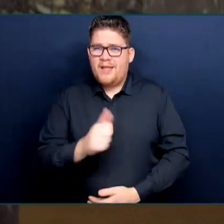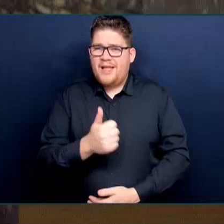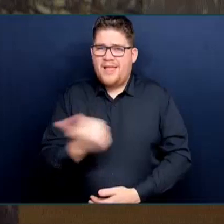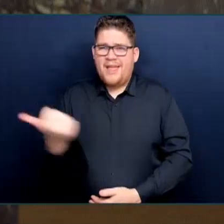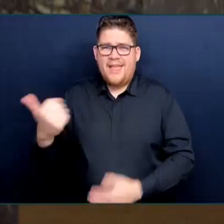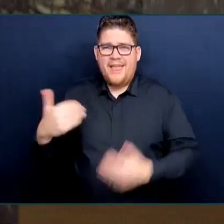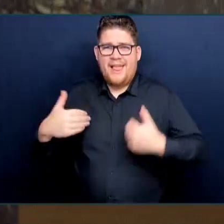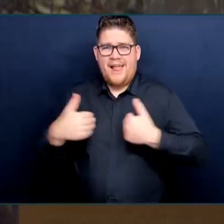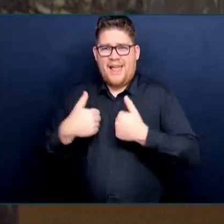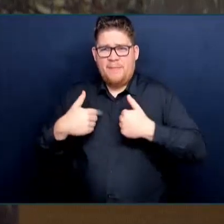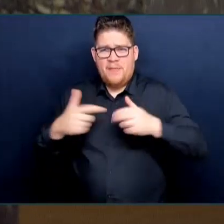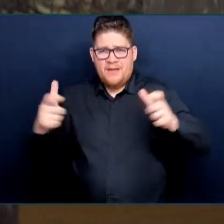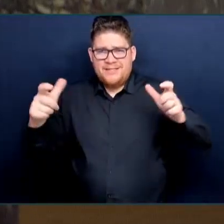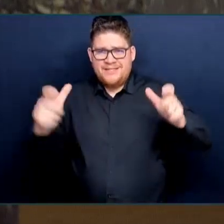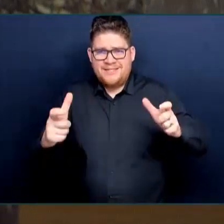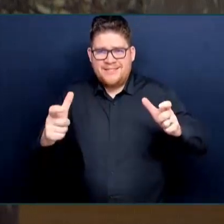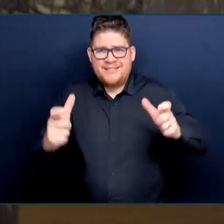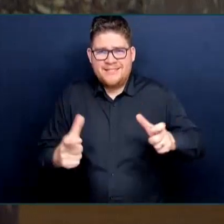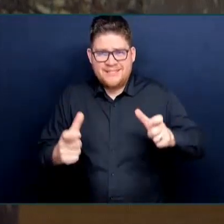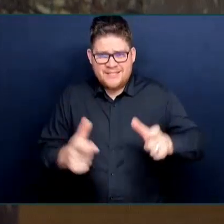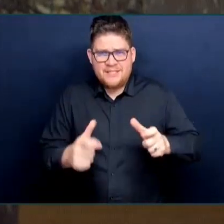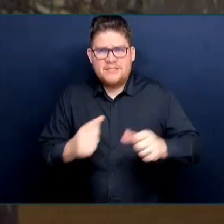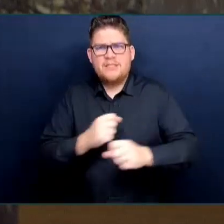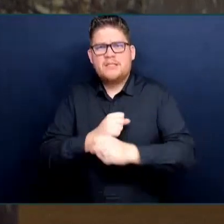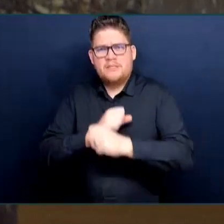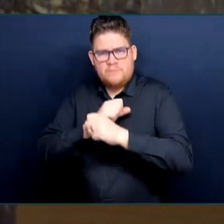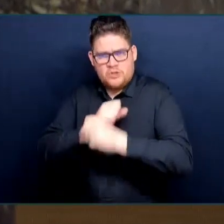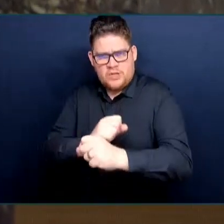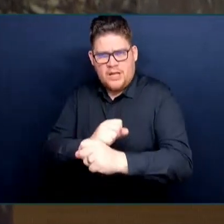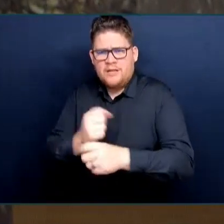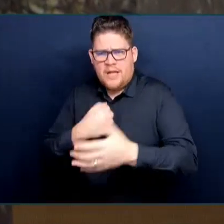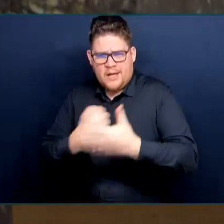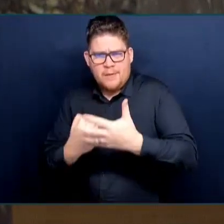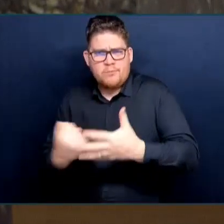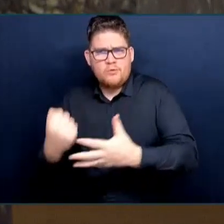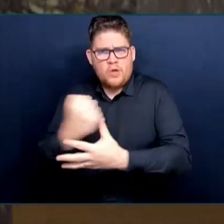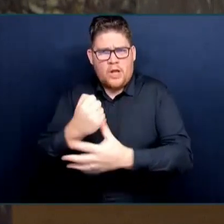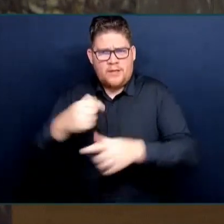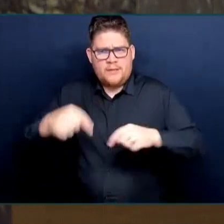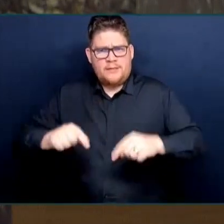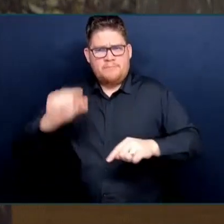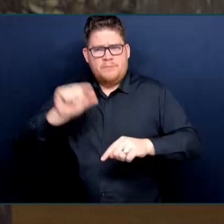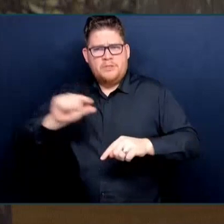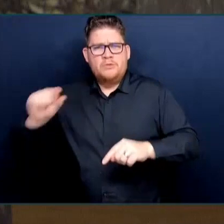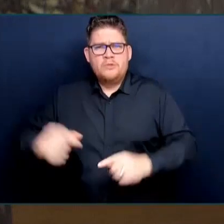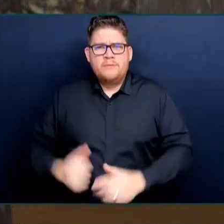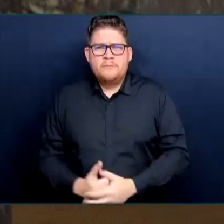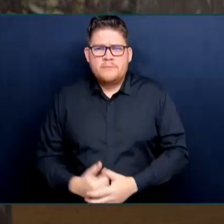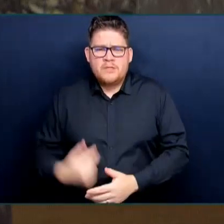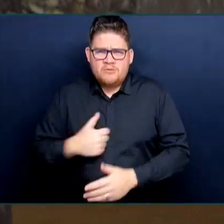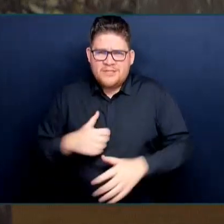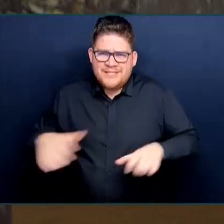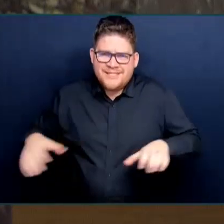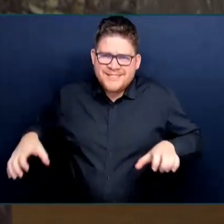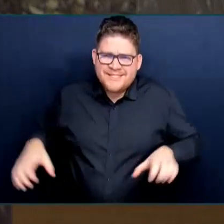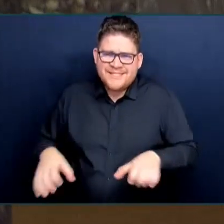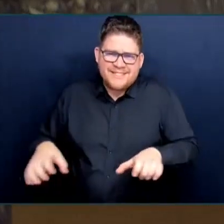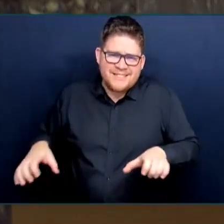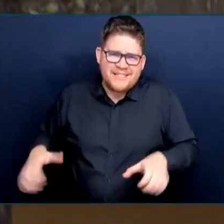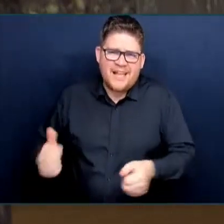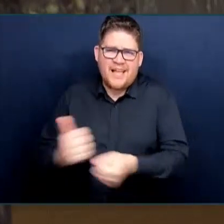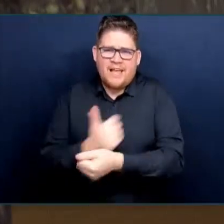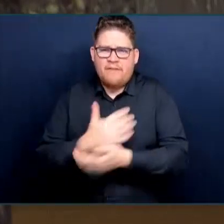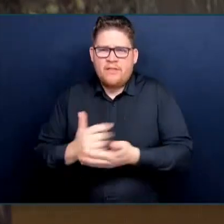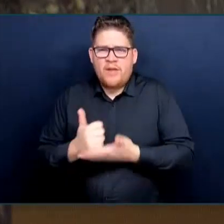priority for this government. We are doing everything we can to help spotted owls recover, including running the world's